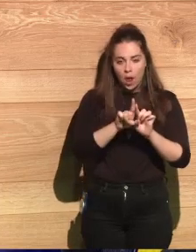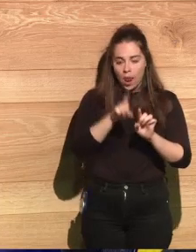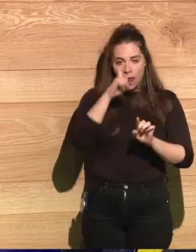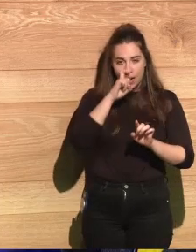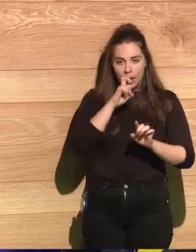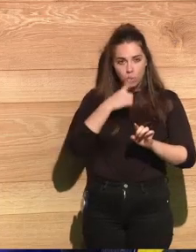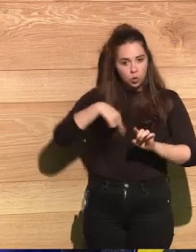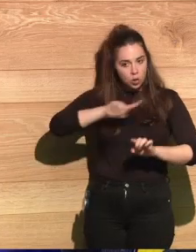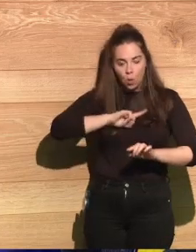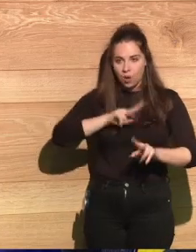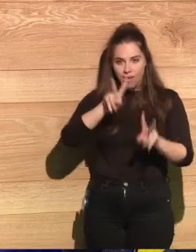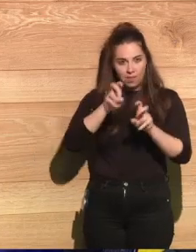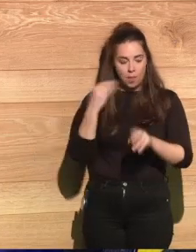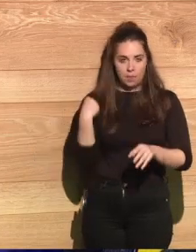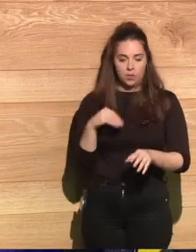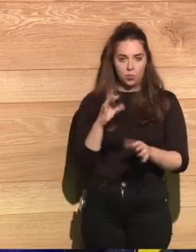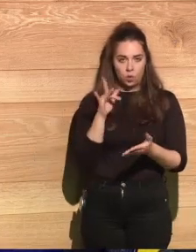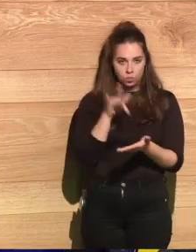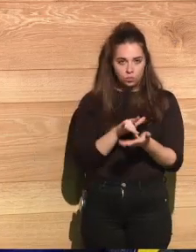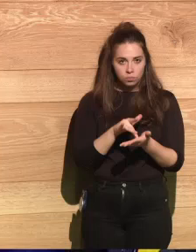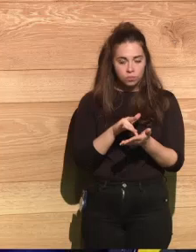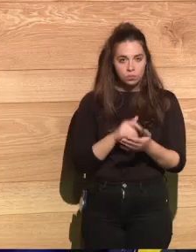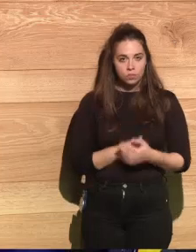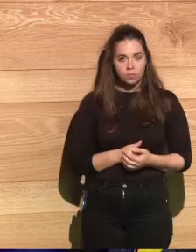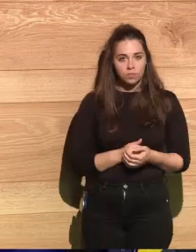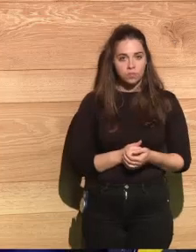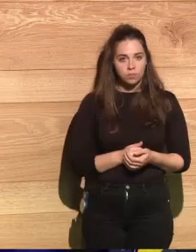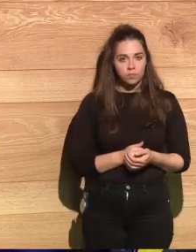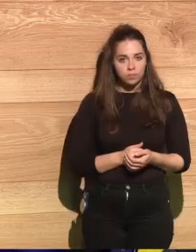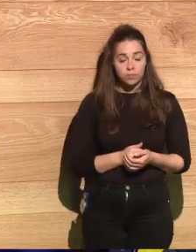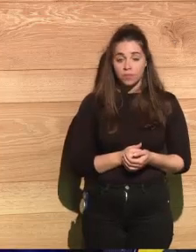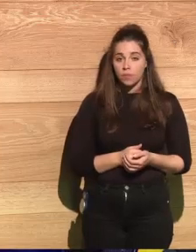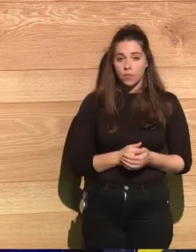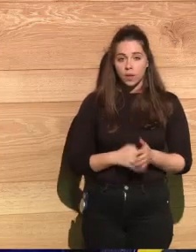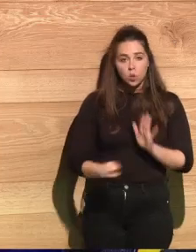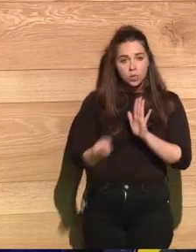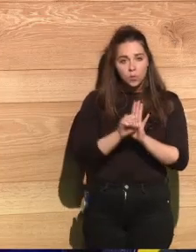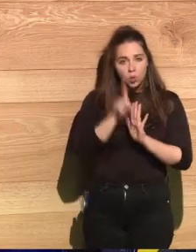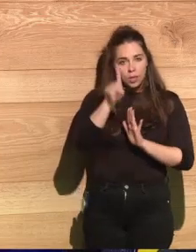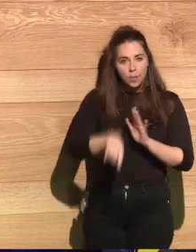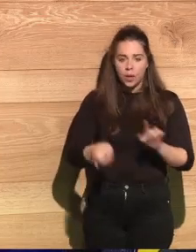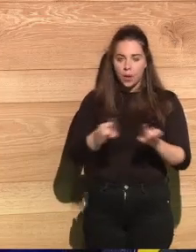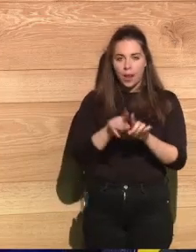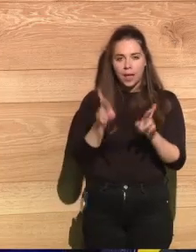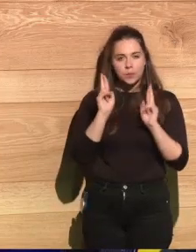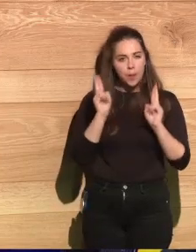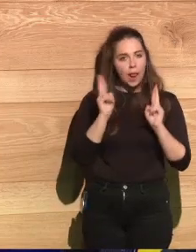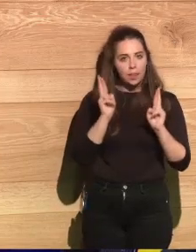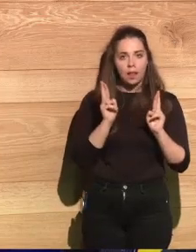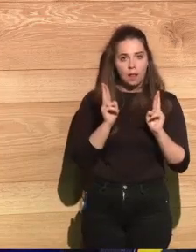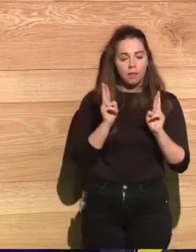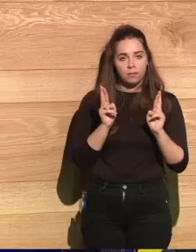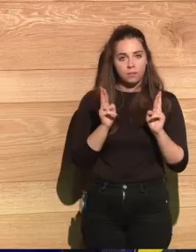But it's a hopeful symbol that because we should never